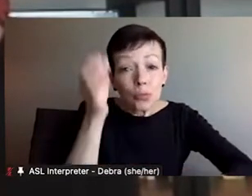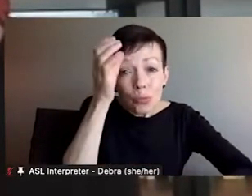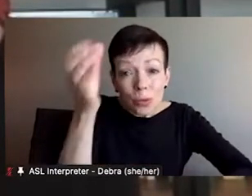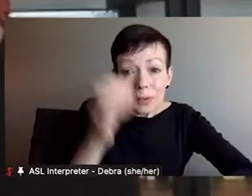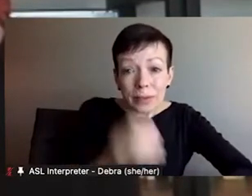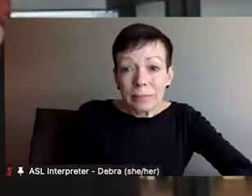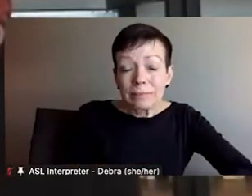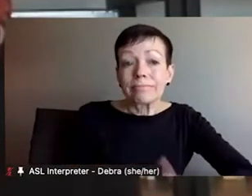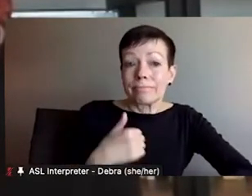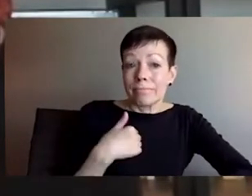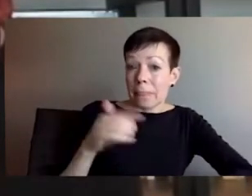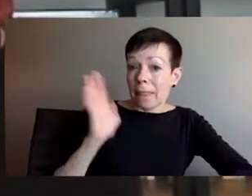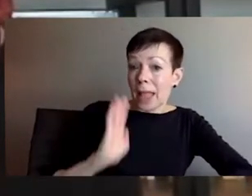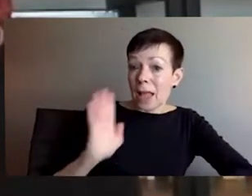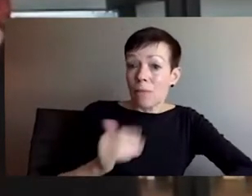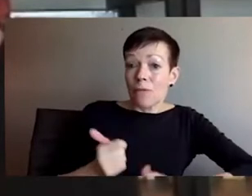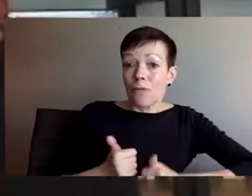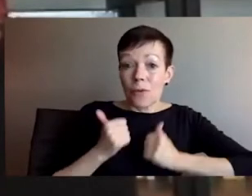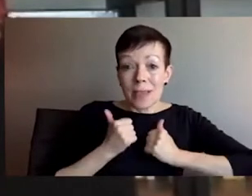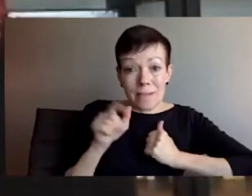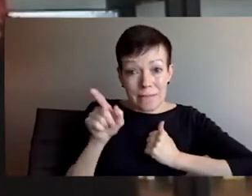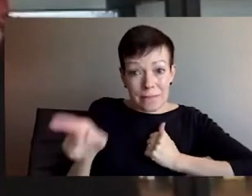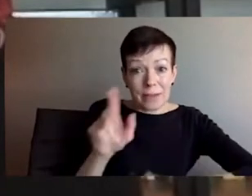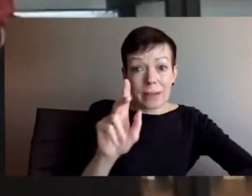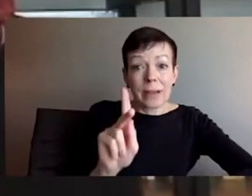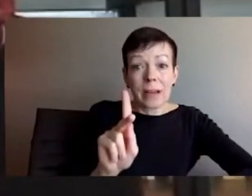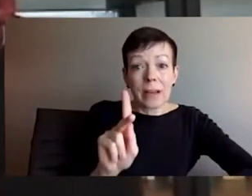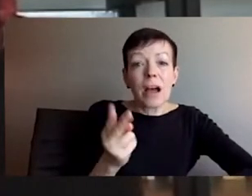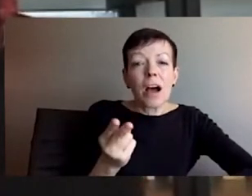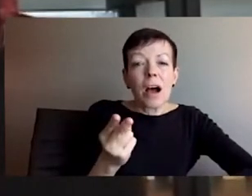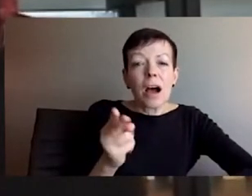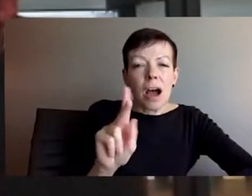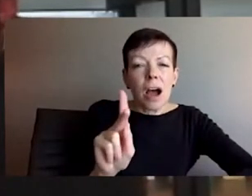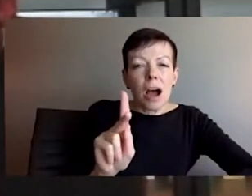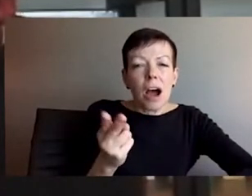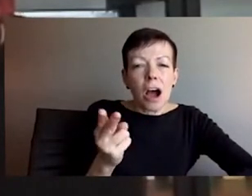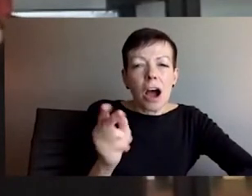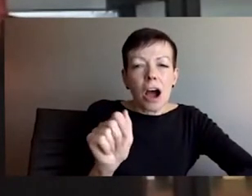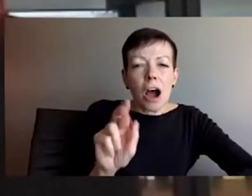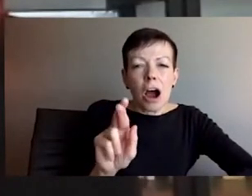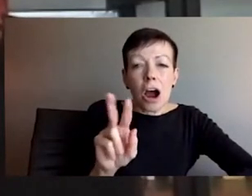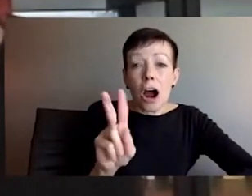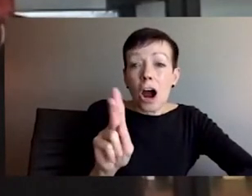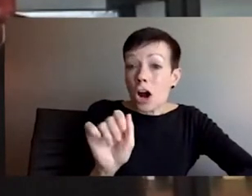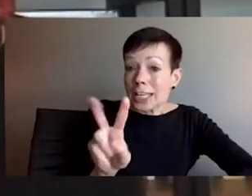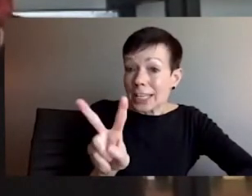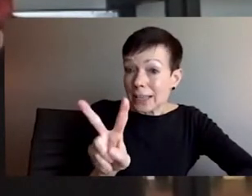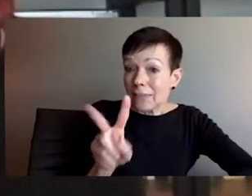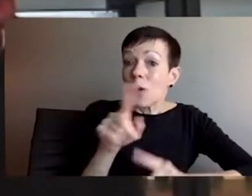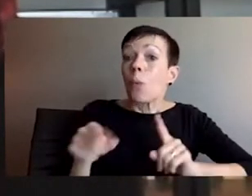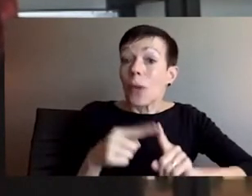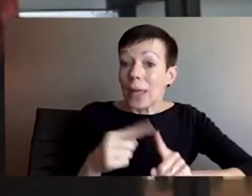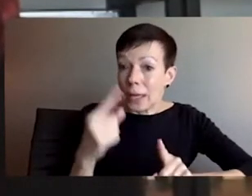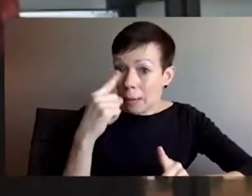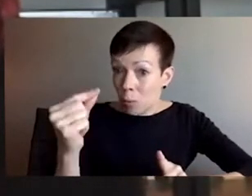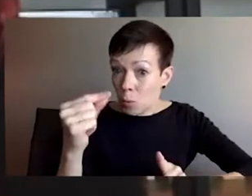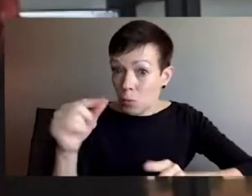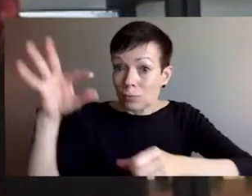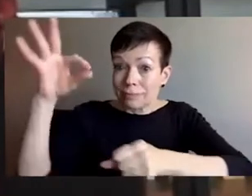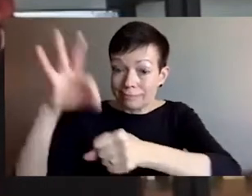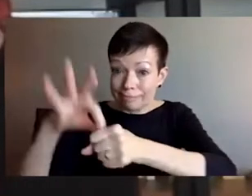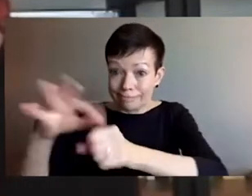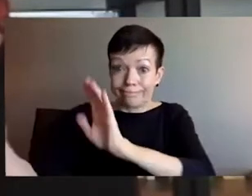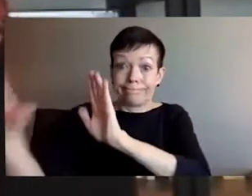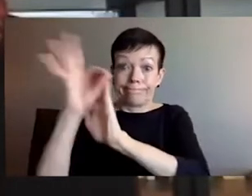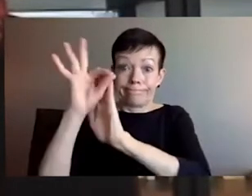you know, the notion that Russia had designs on Ukraine and specifically on, um, on Kharkiv school and other parts of, uh, the